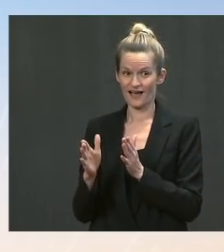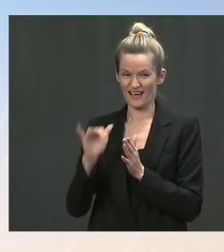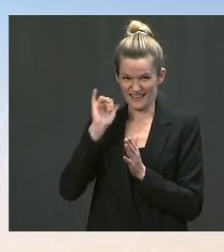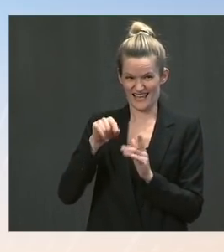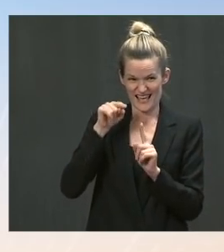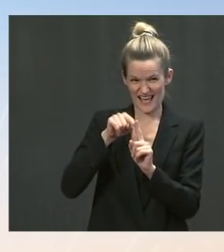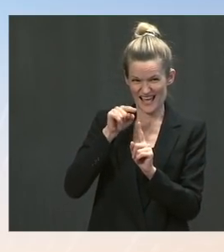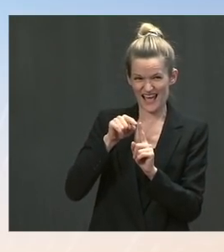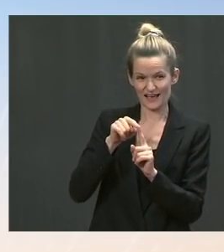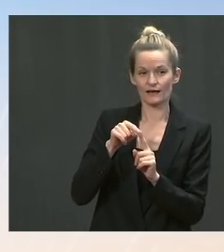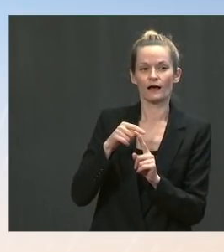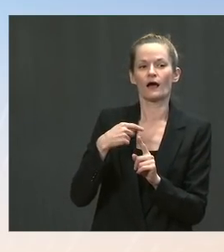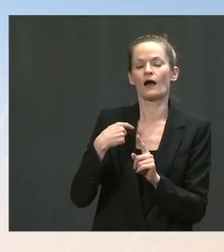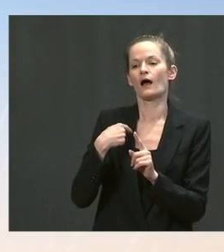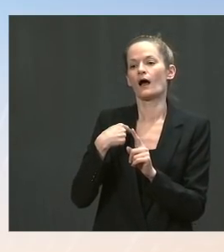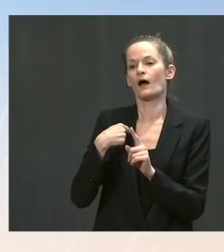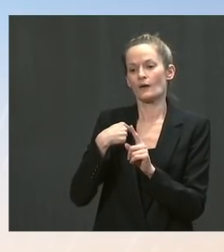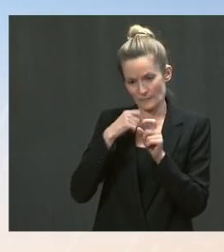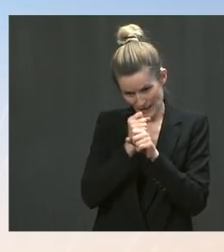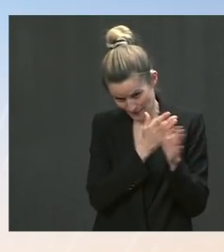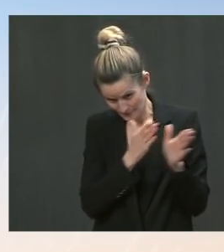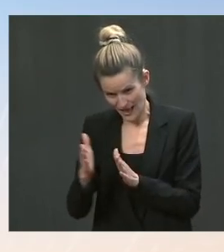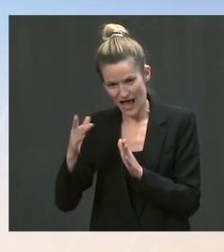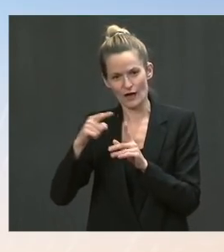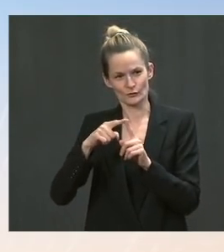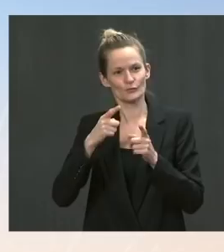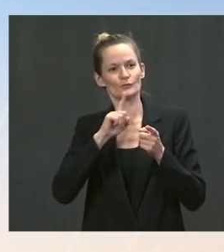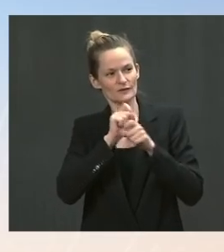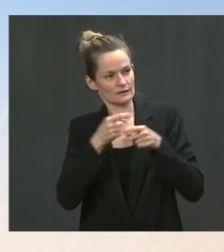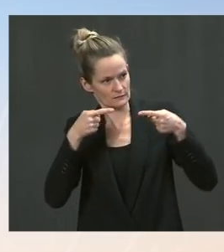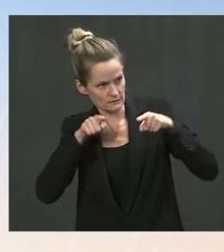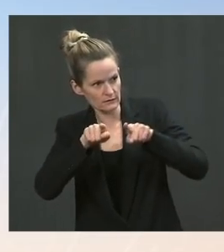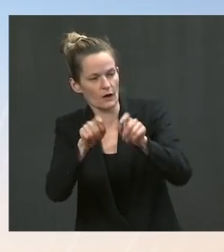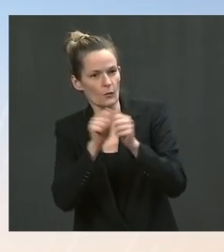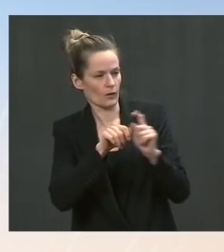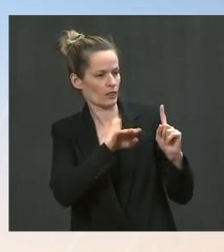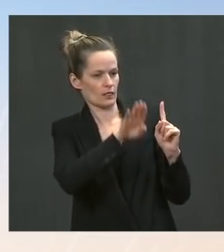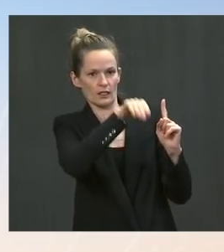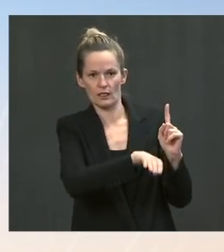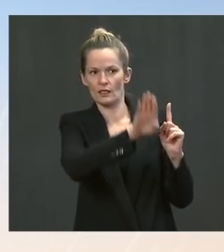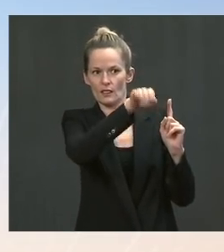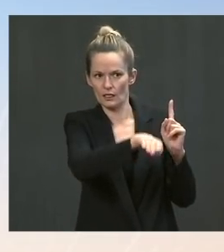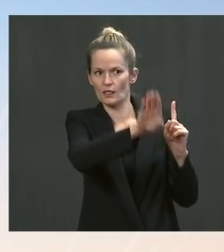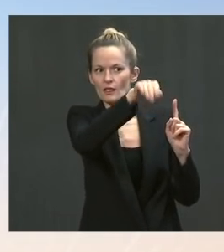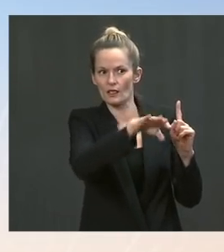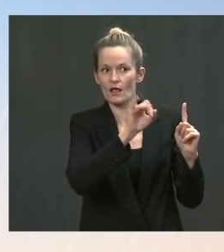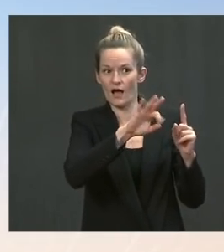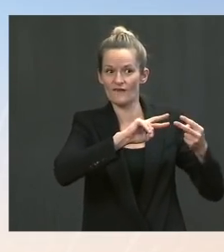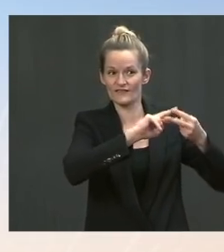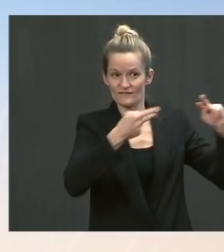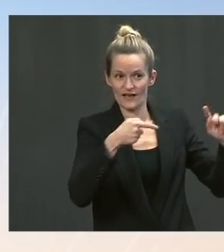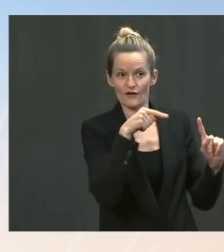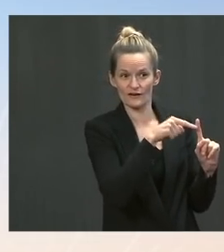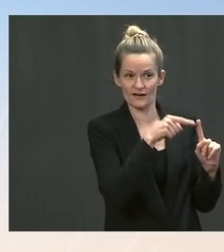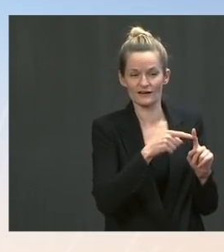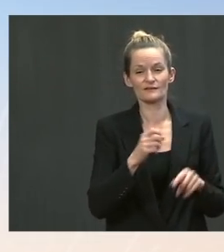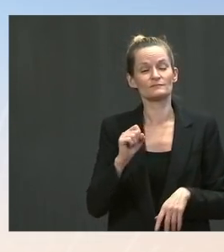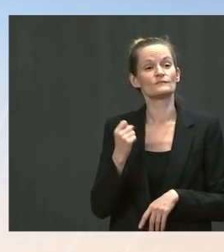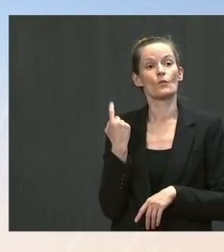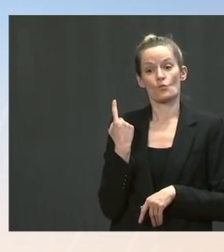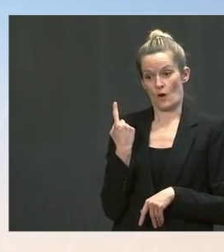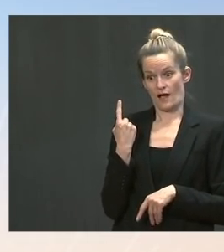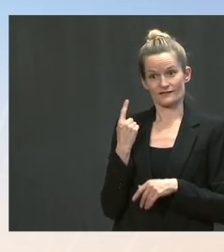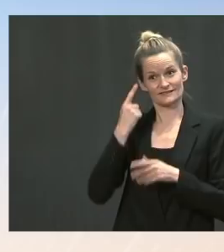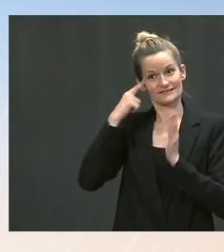economic recovery would include them. So, I referenced earlier the child tax credit benefits, which will go monthly through the course of this